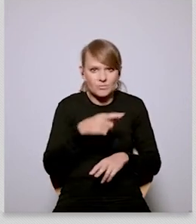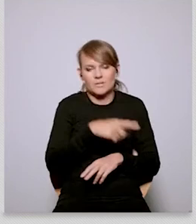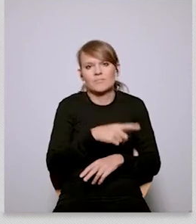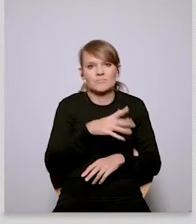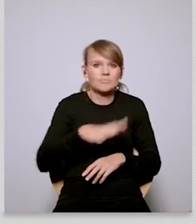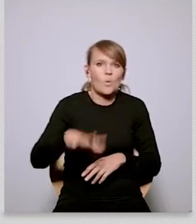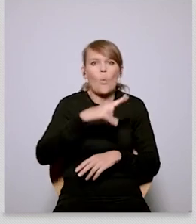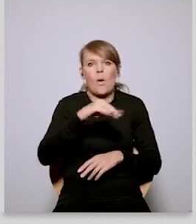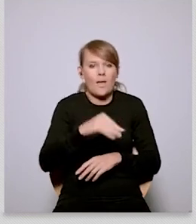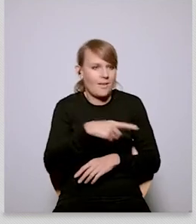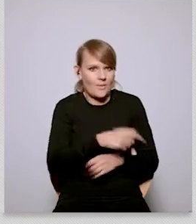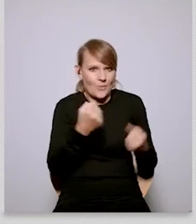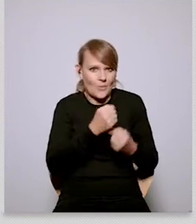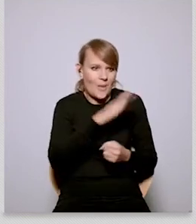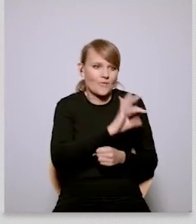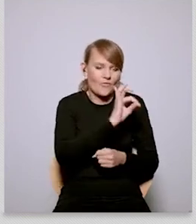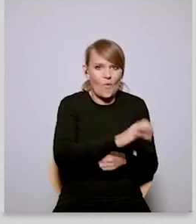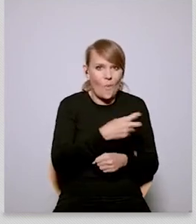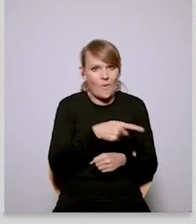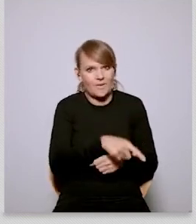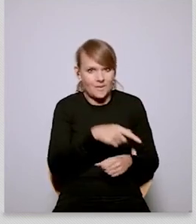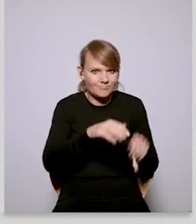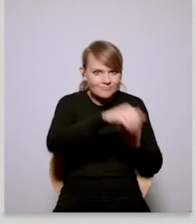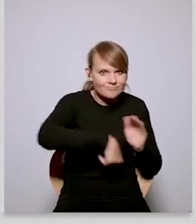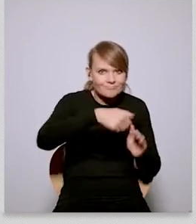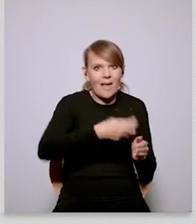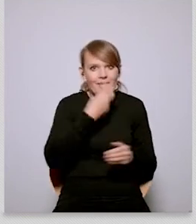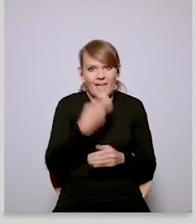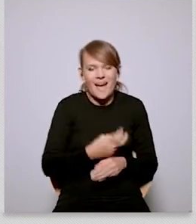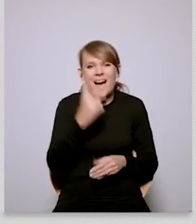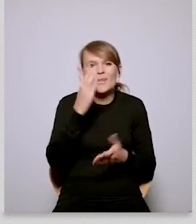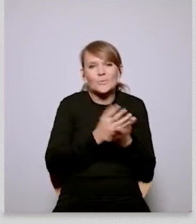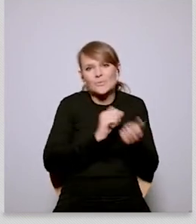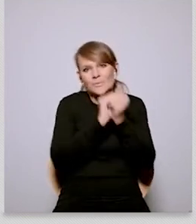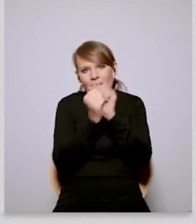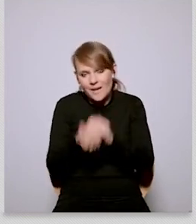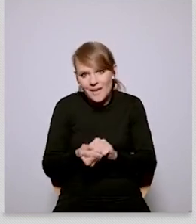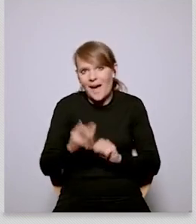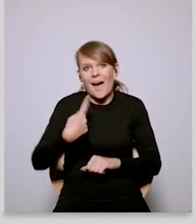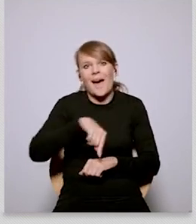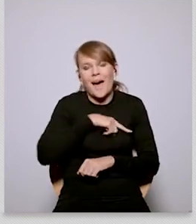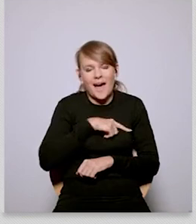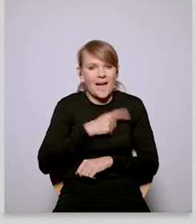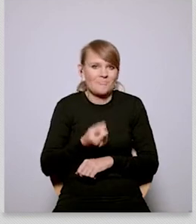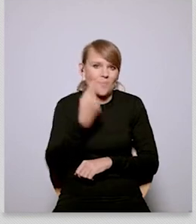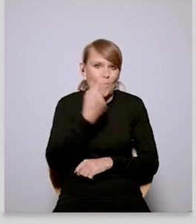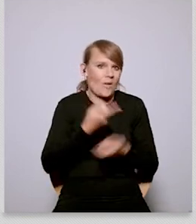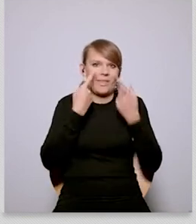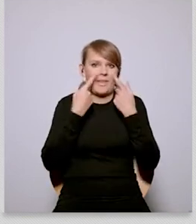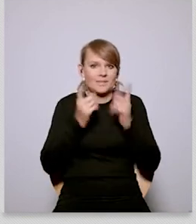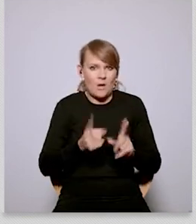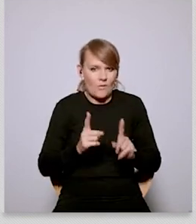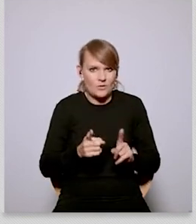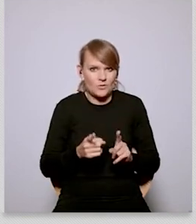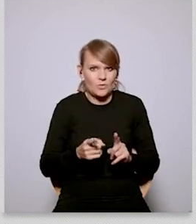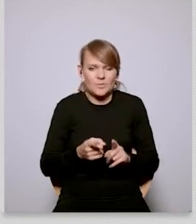most sovereign countries in europe in terms of energy but it started to change change and it